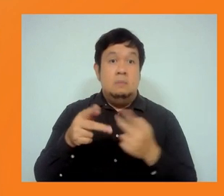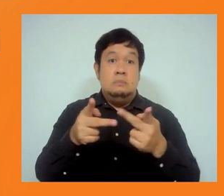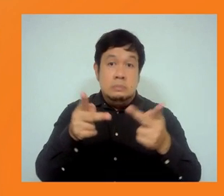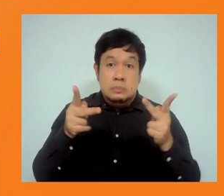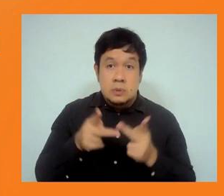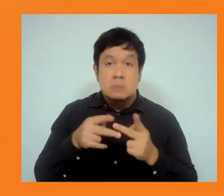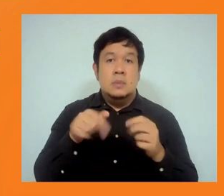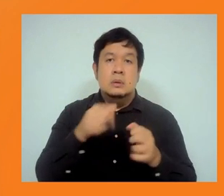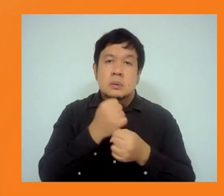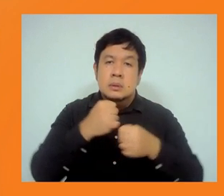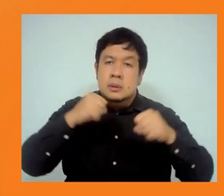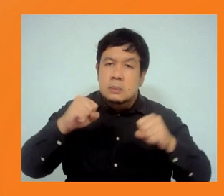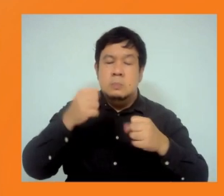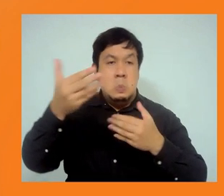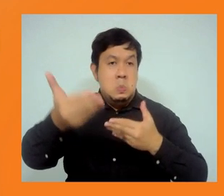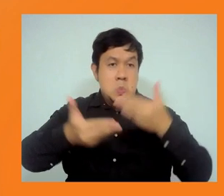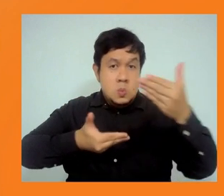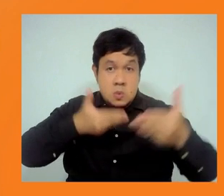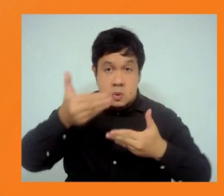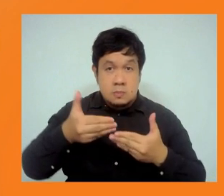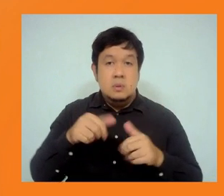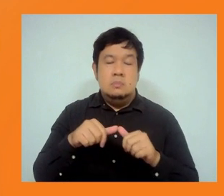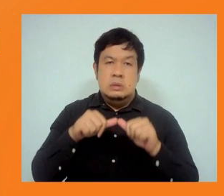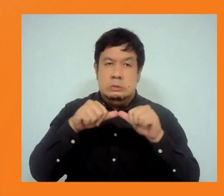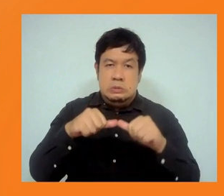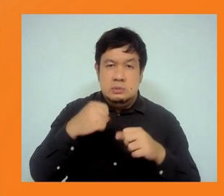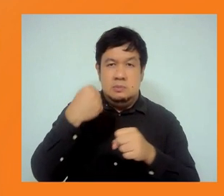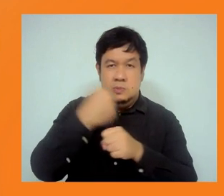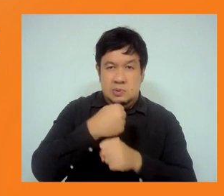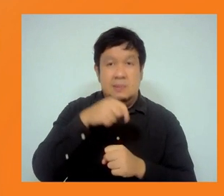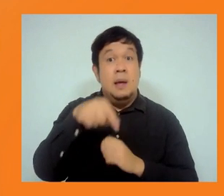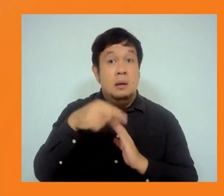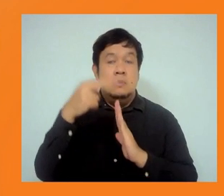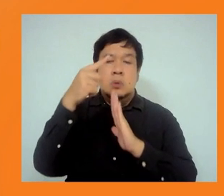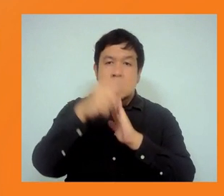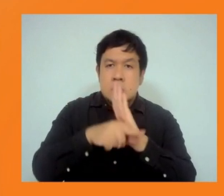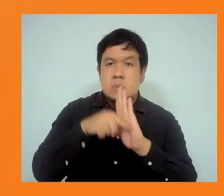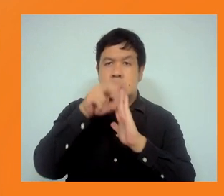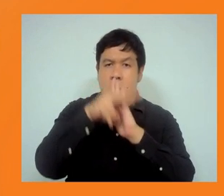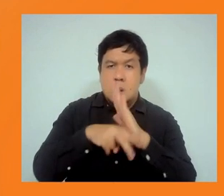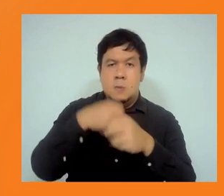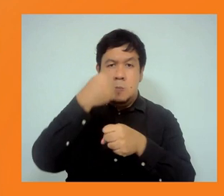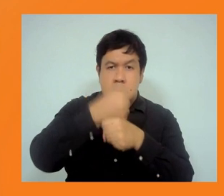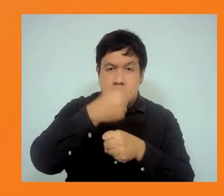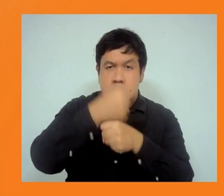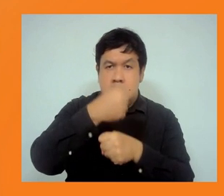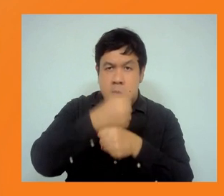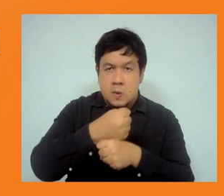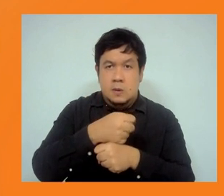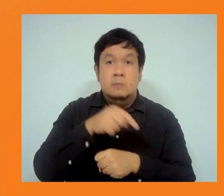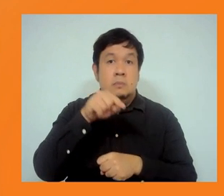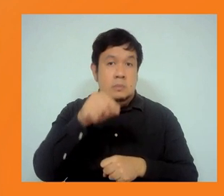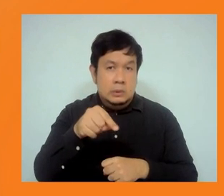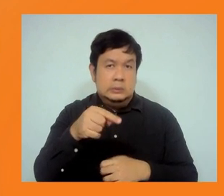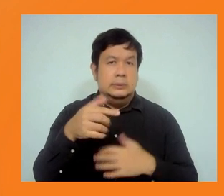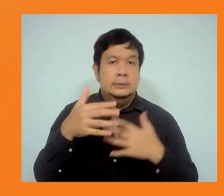hours of work, grievance, redress procedures. But I think the challenging aspect here, and you speak